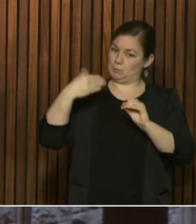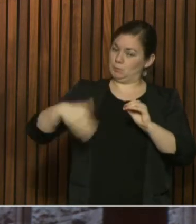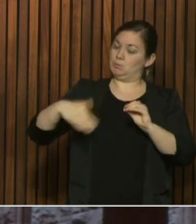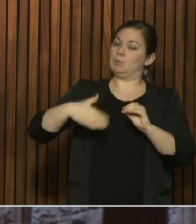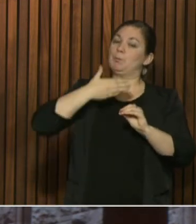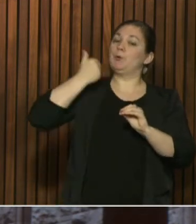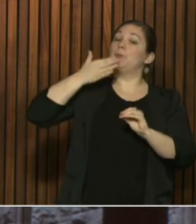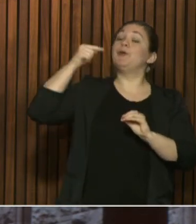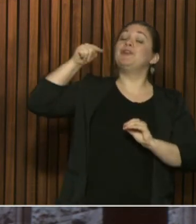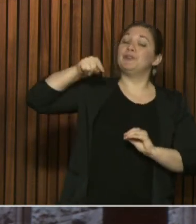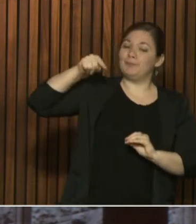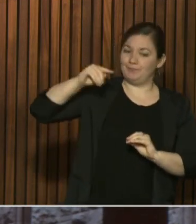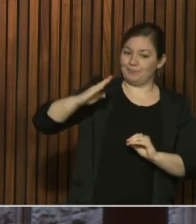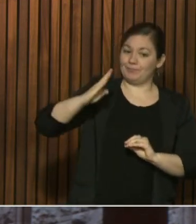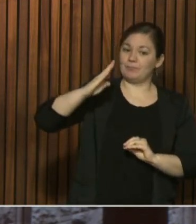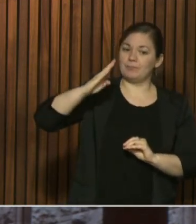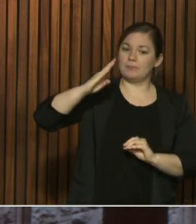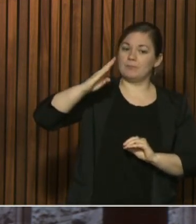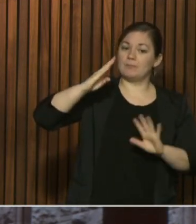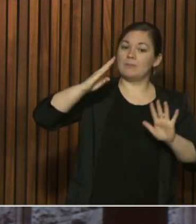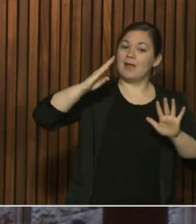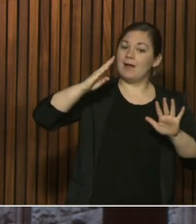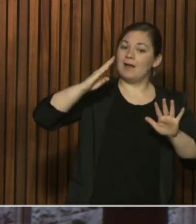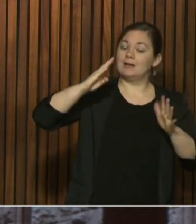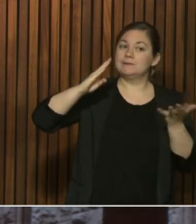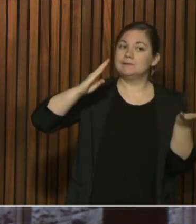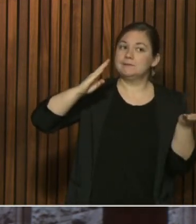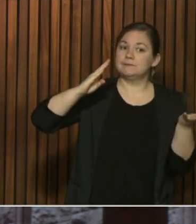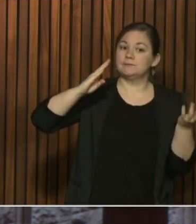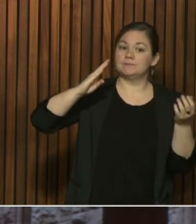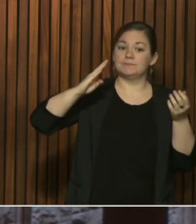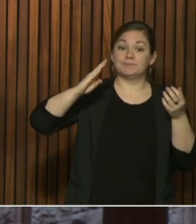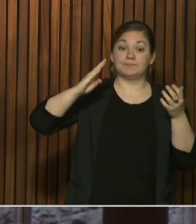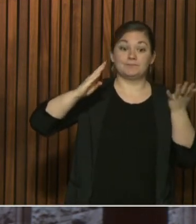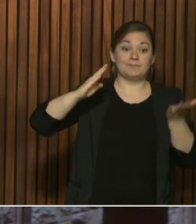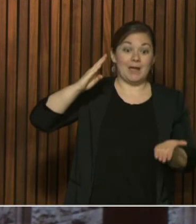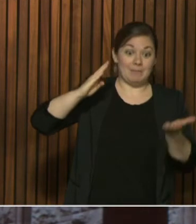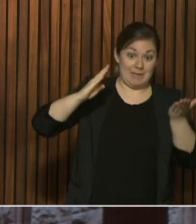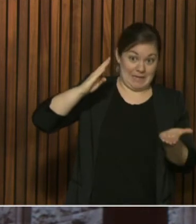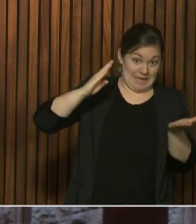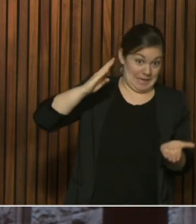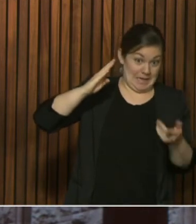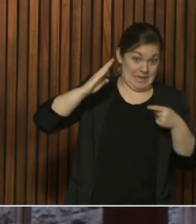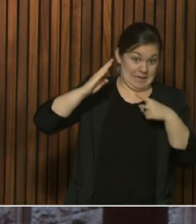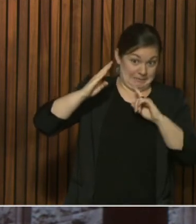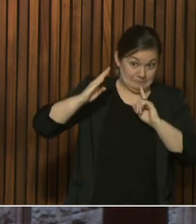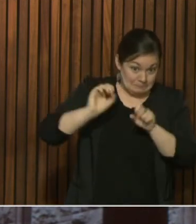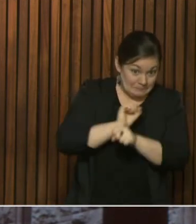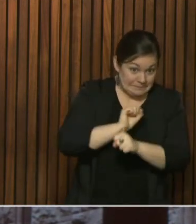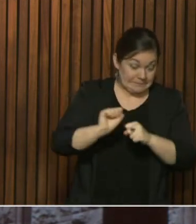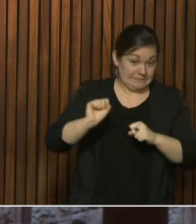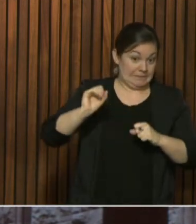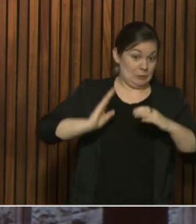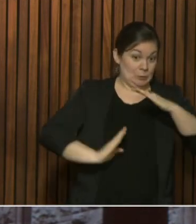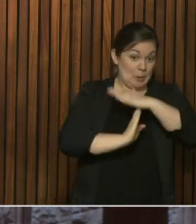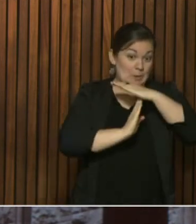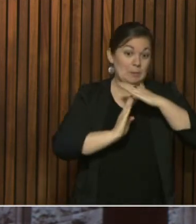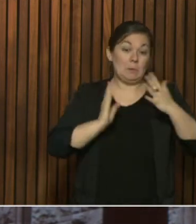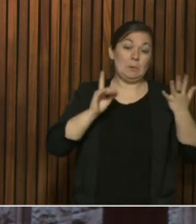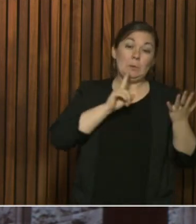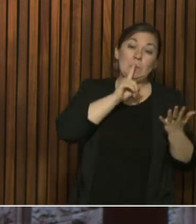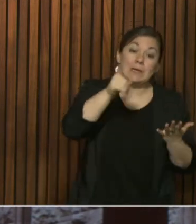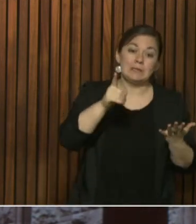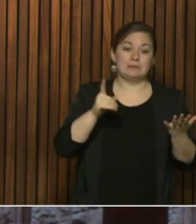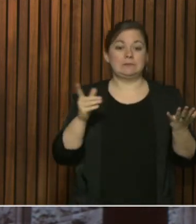that large amount may have been due to backlog numbers. So we may have been in more like the low 400s in there. And